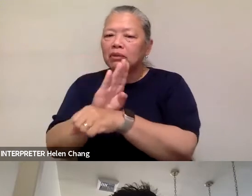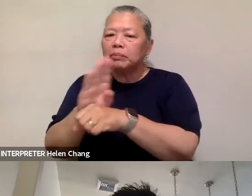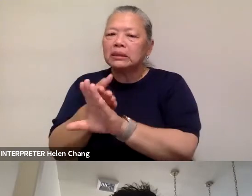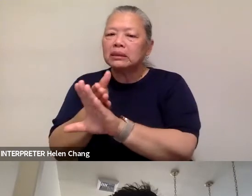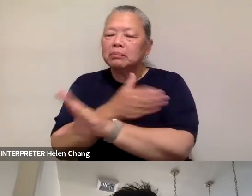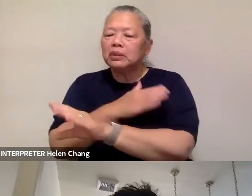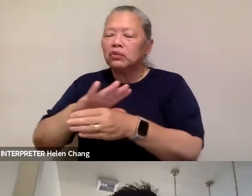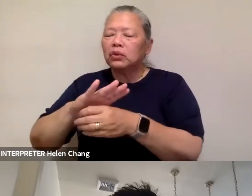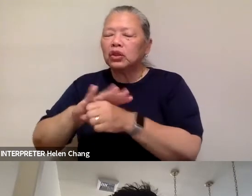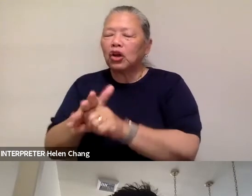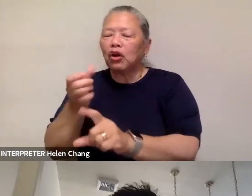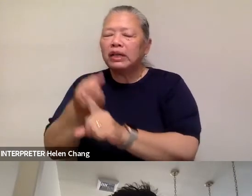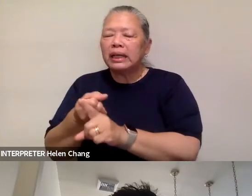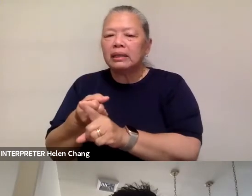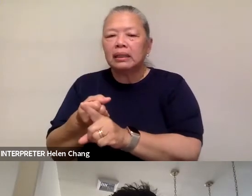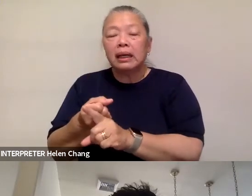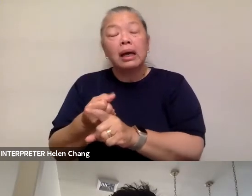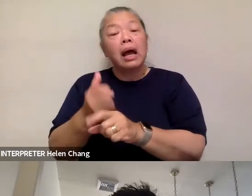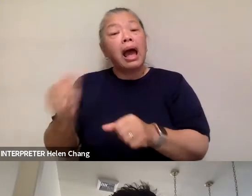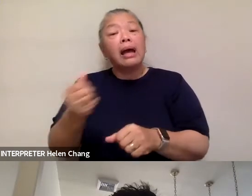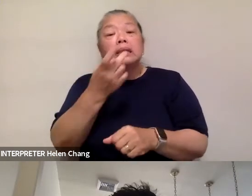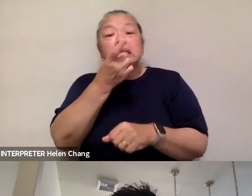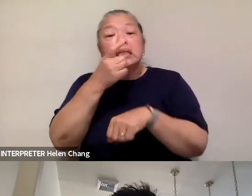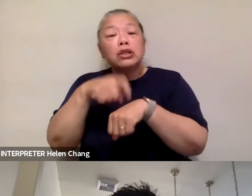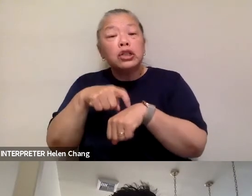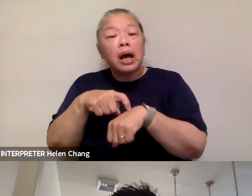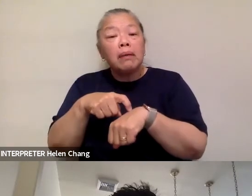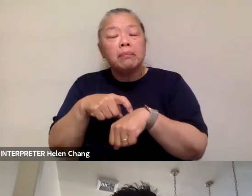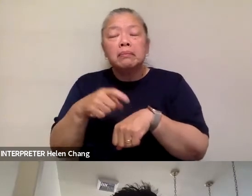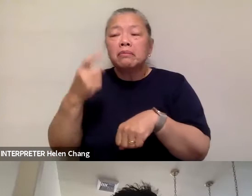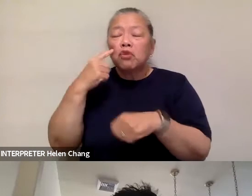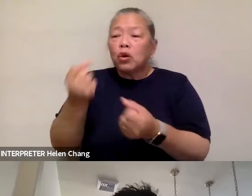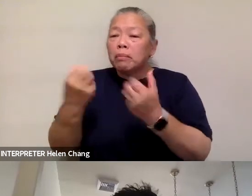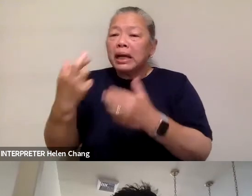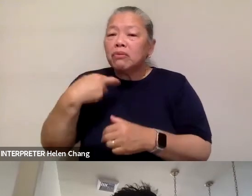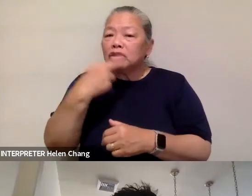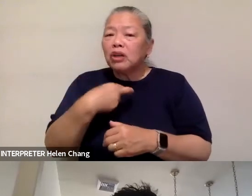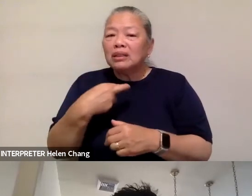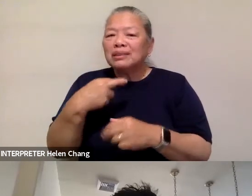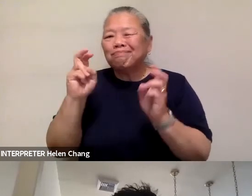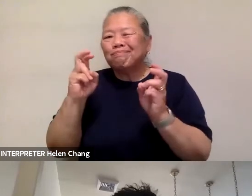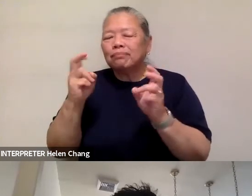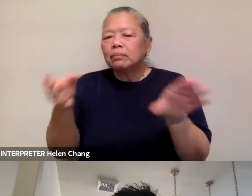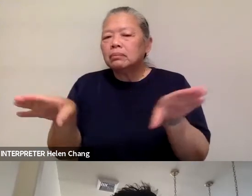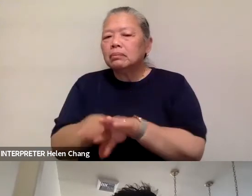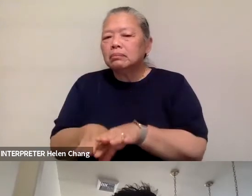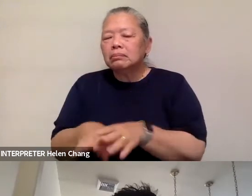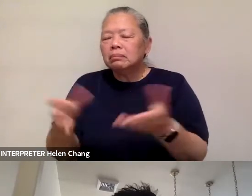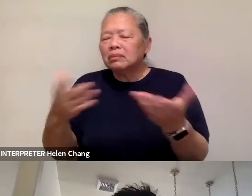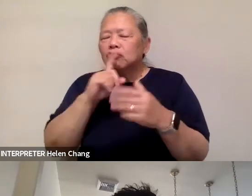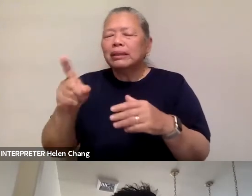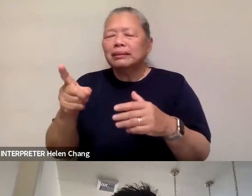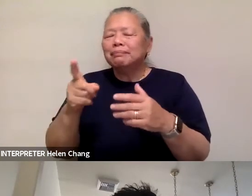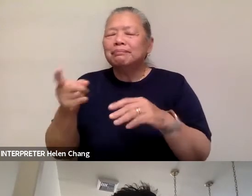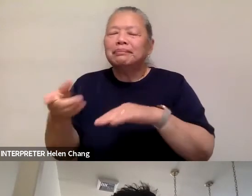business for some restaurants is dead because of the anti-Asian hate and